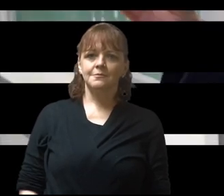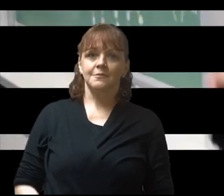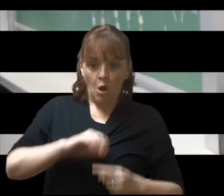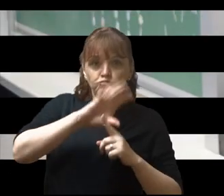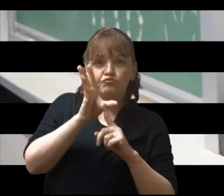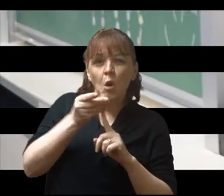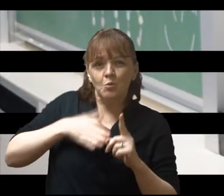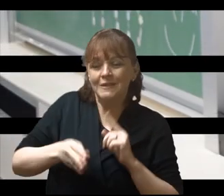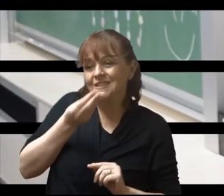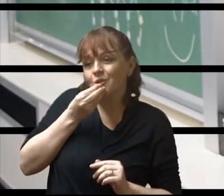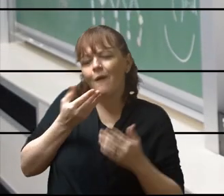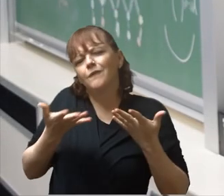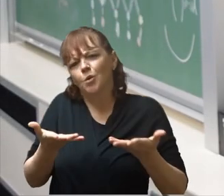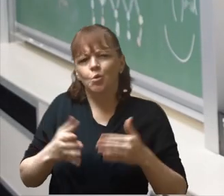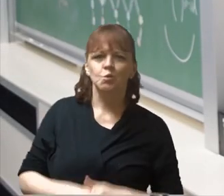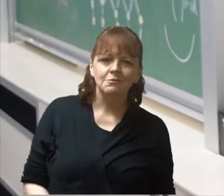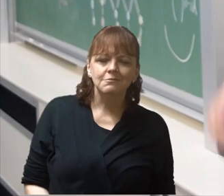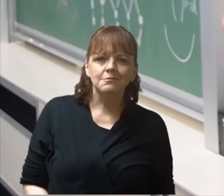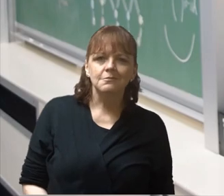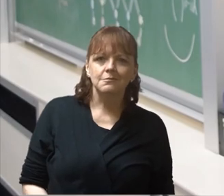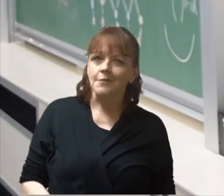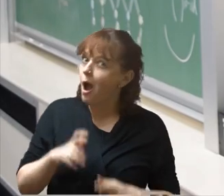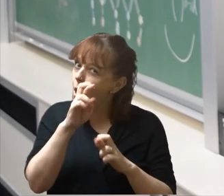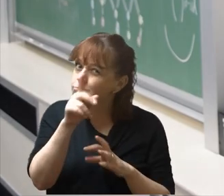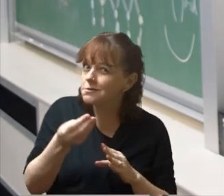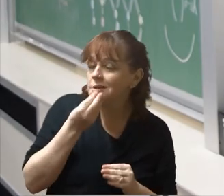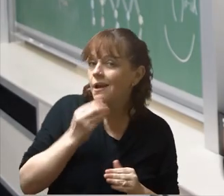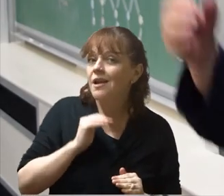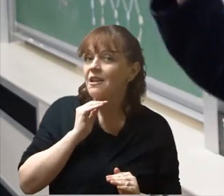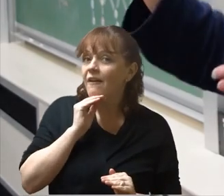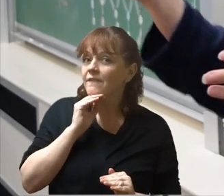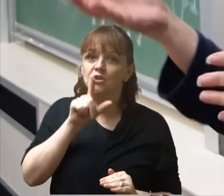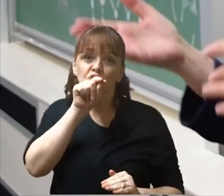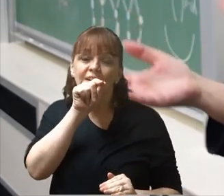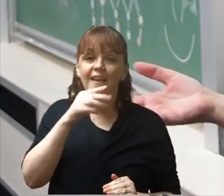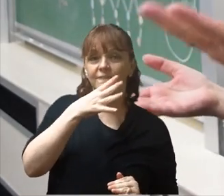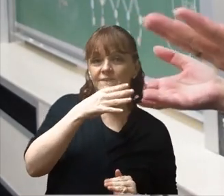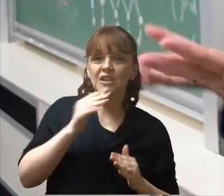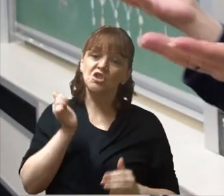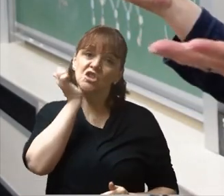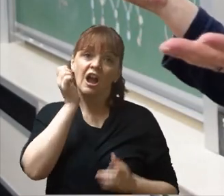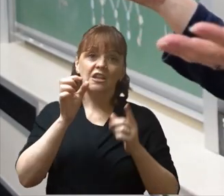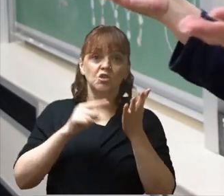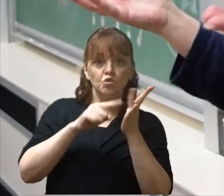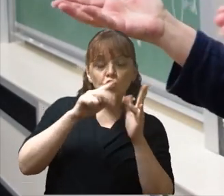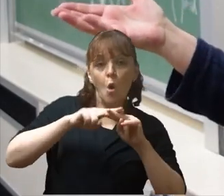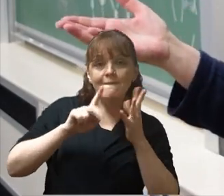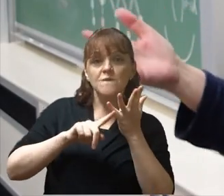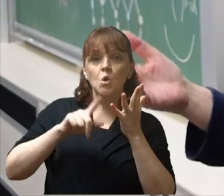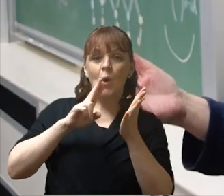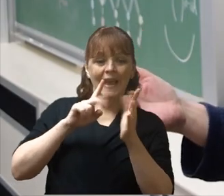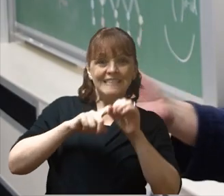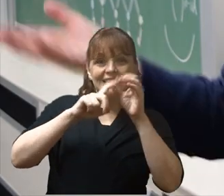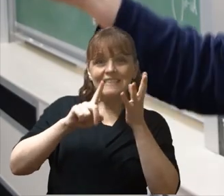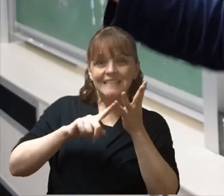We need to eat them too, of course. Yes. I hope you eat enough. Chicken, fish, nuts, tofu,